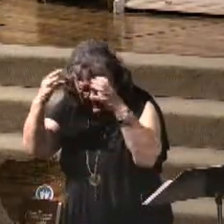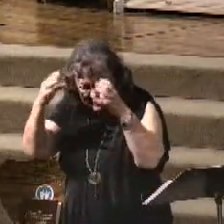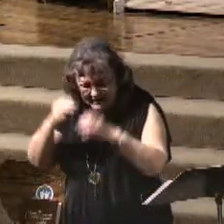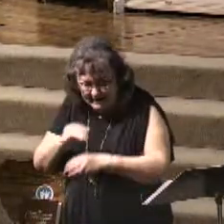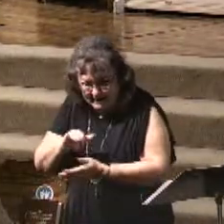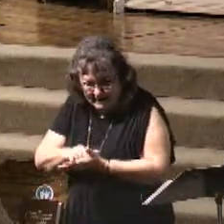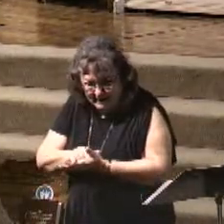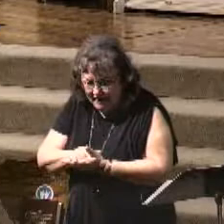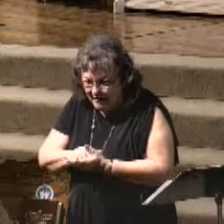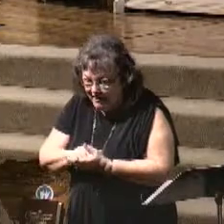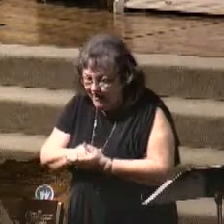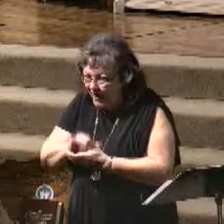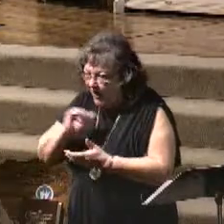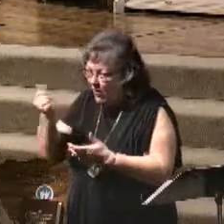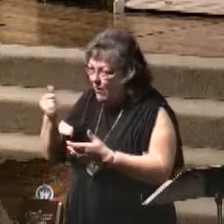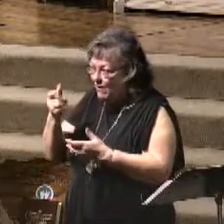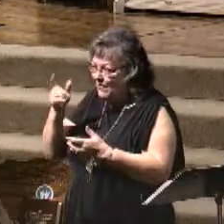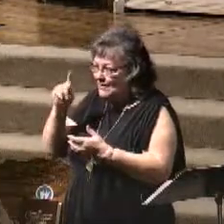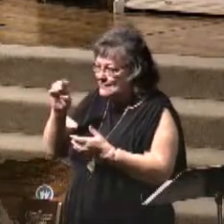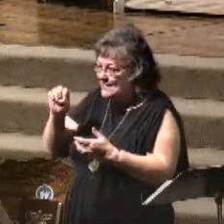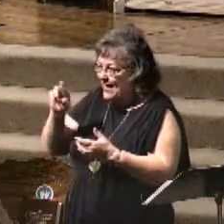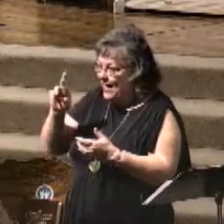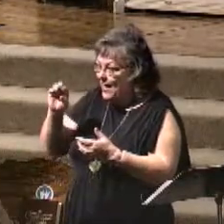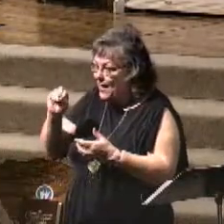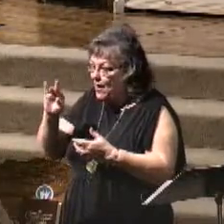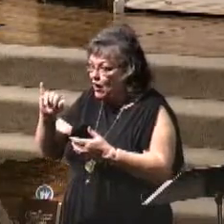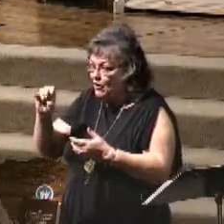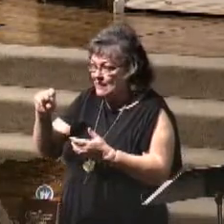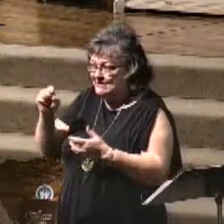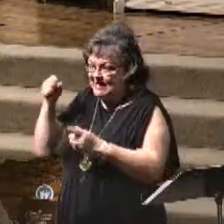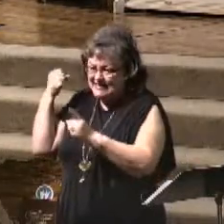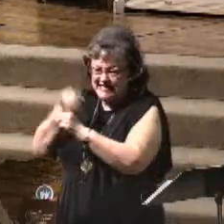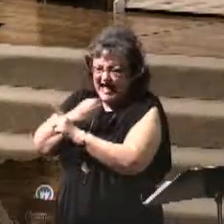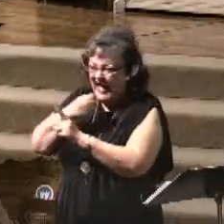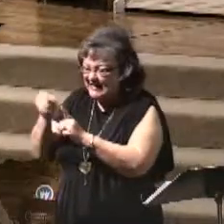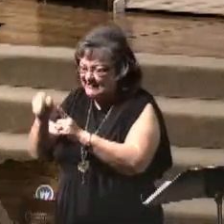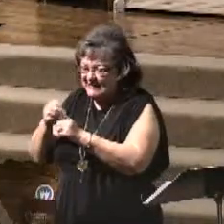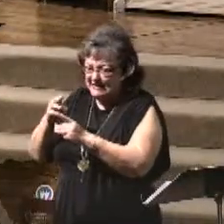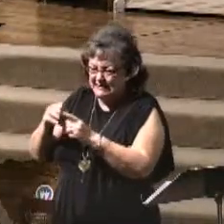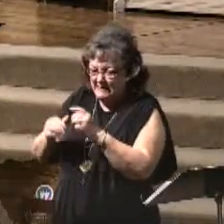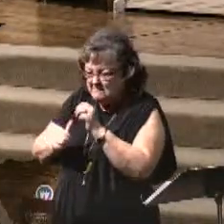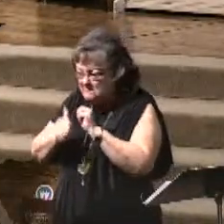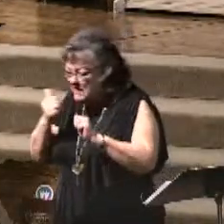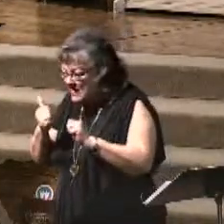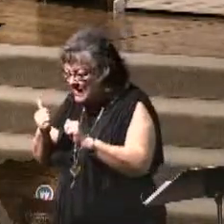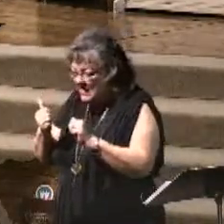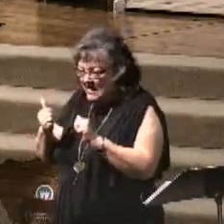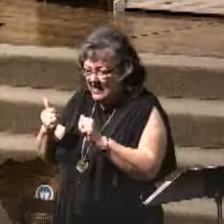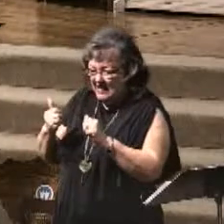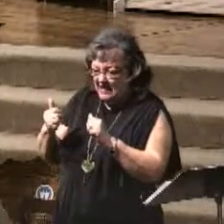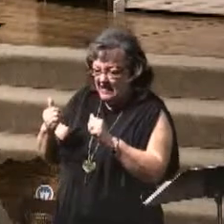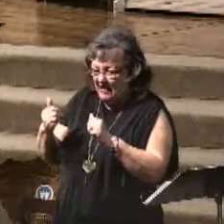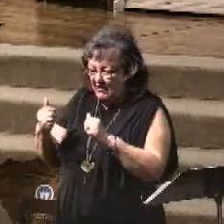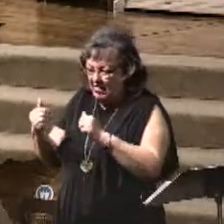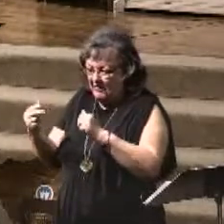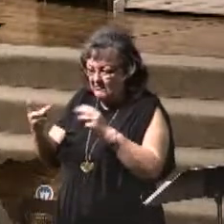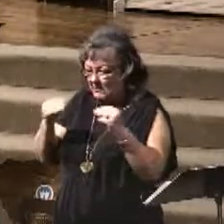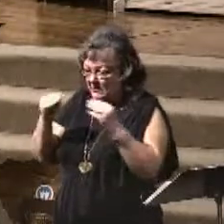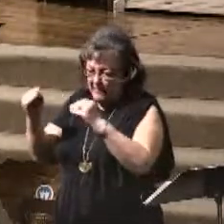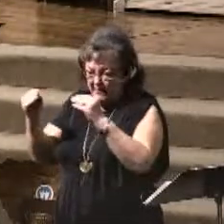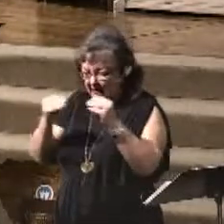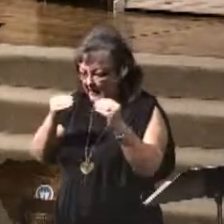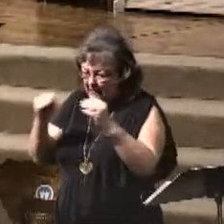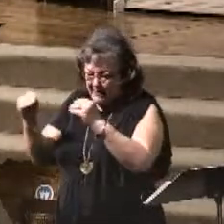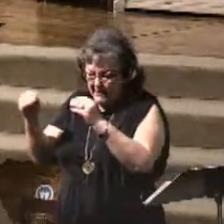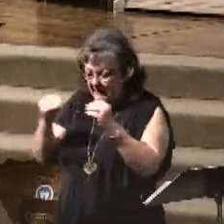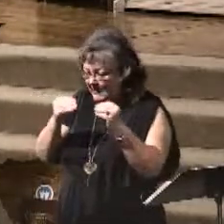I mean, all of the terrorist attacks and all these kinds of things and all this mean verbiage going on back and forth